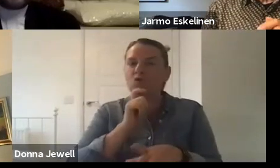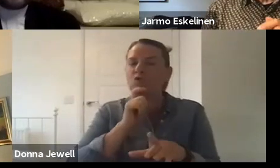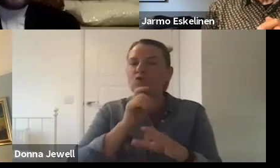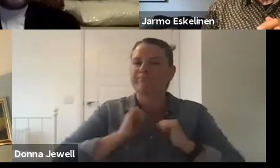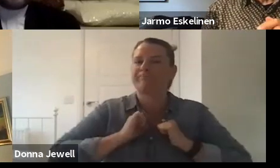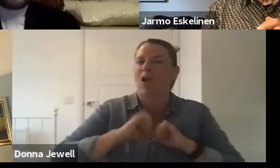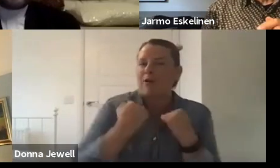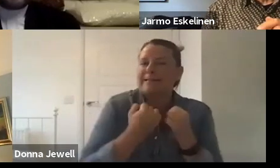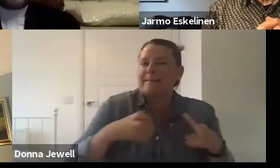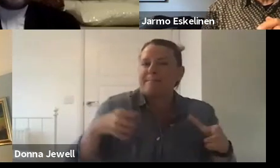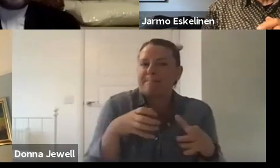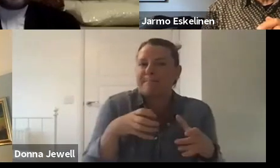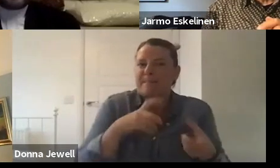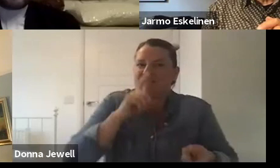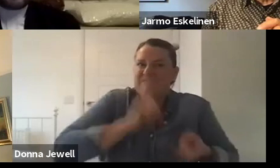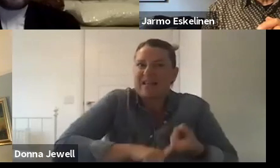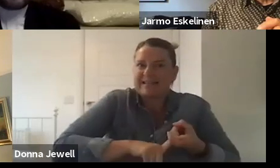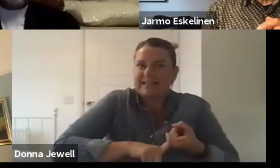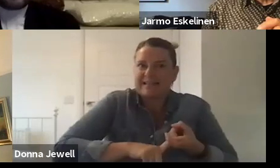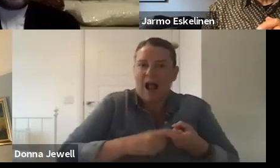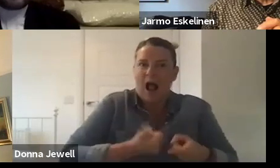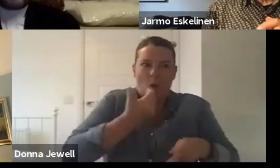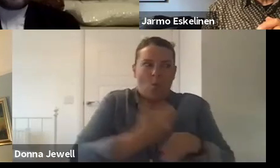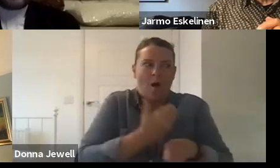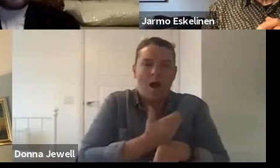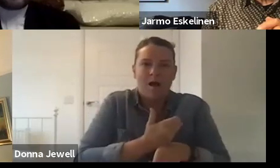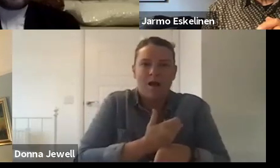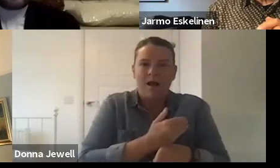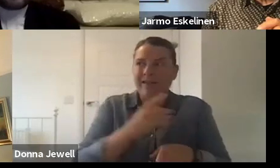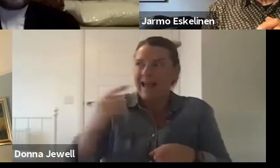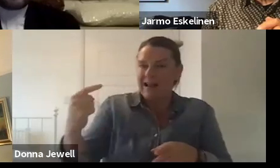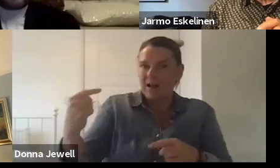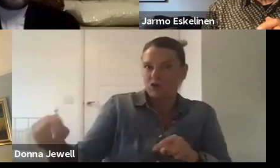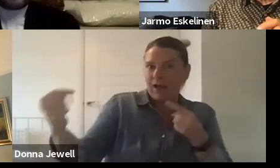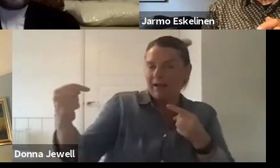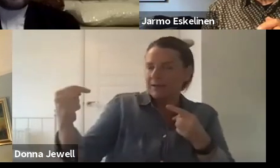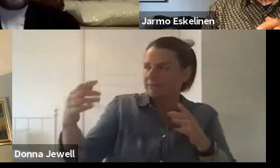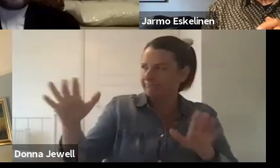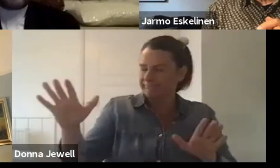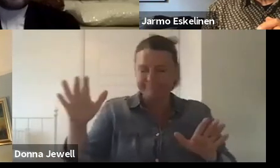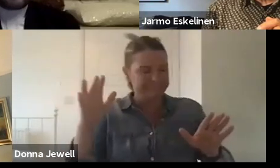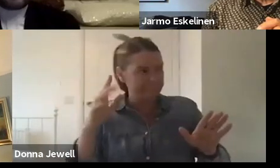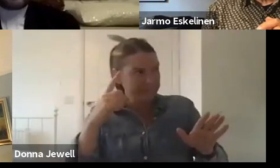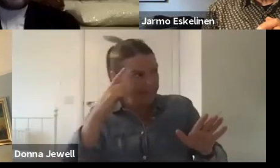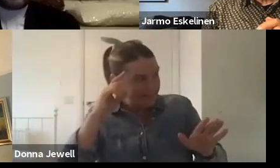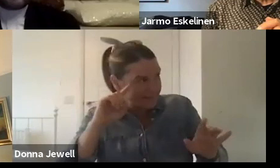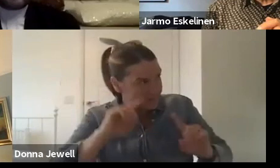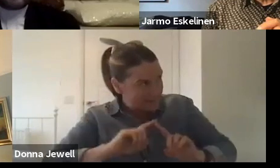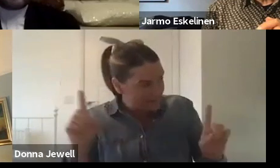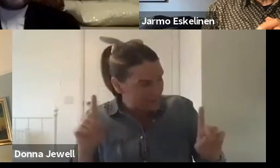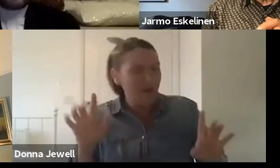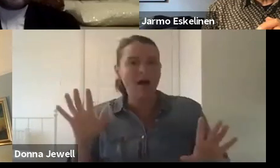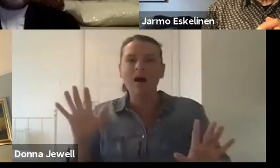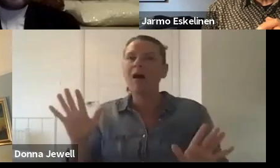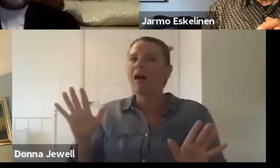very particular ways, think differently and coming back to some of the points that were made about having greater awareness,